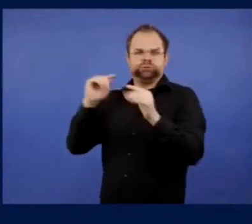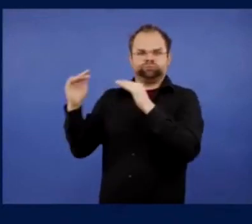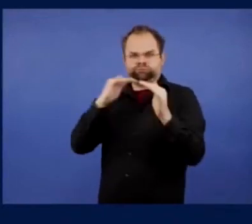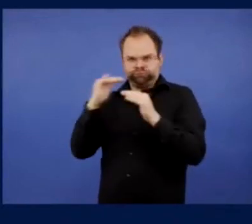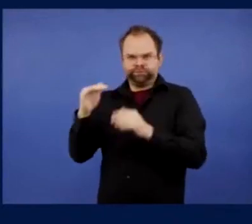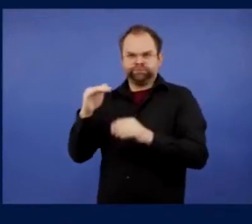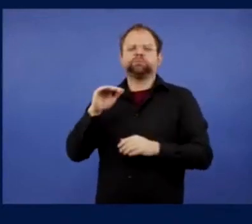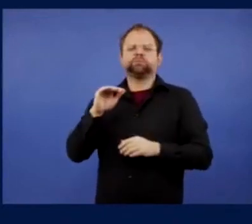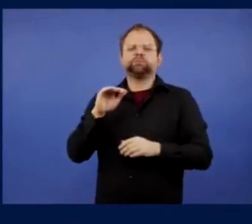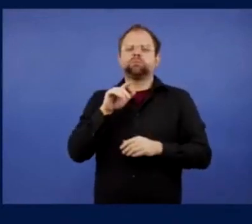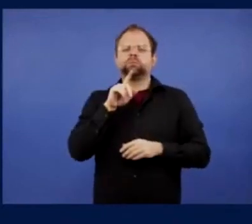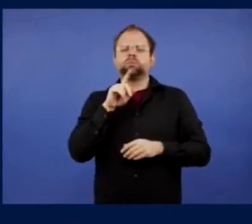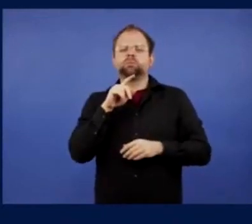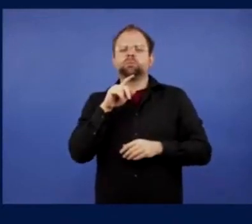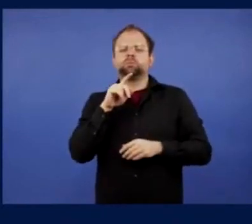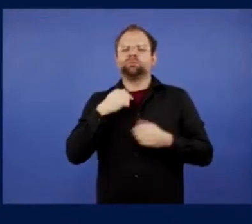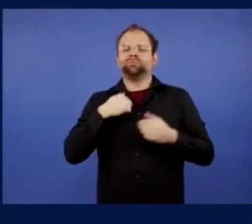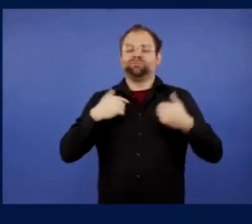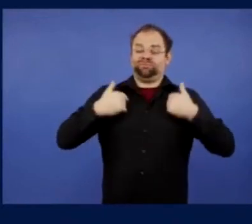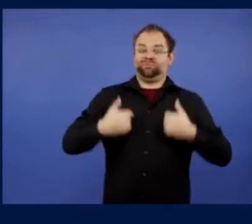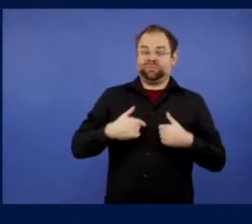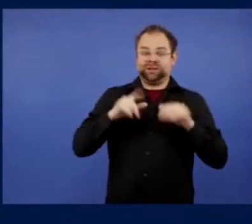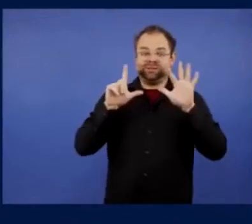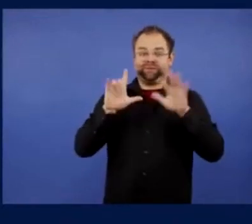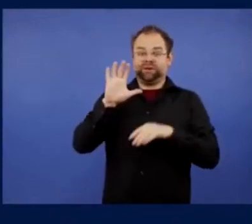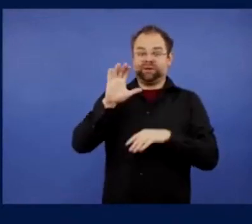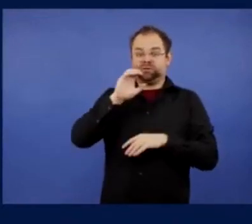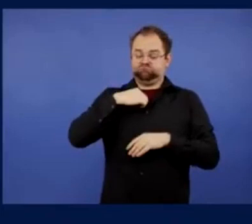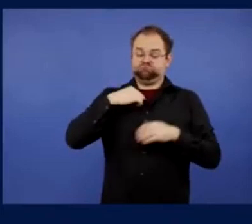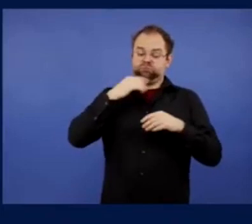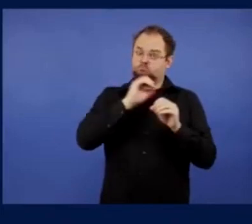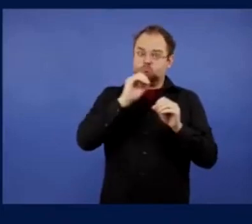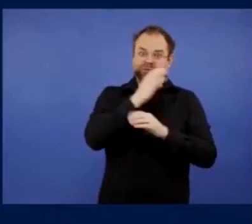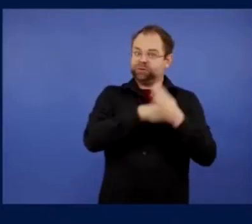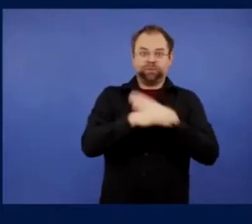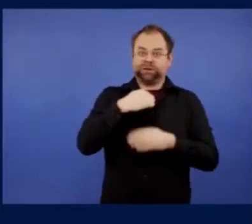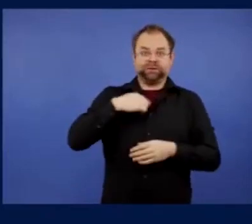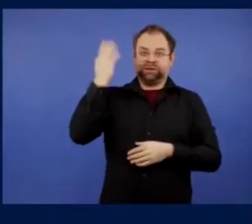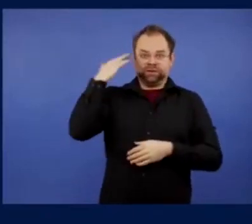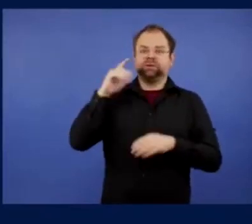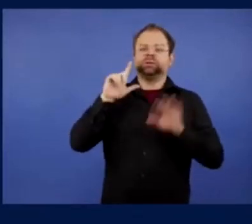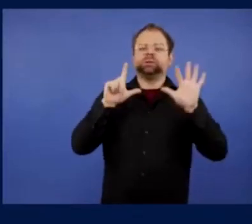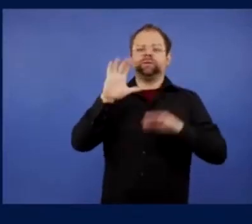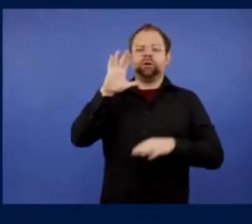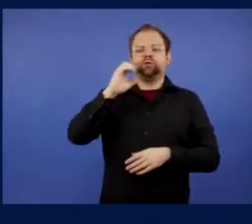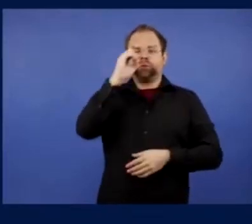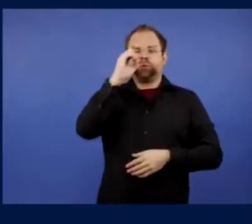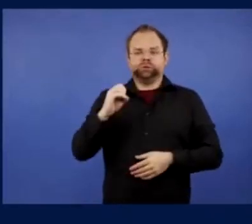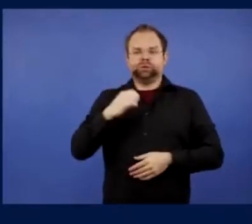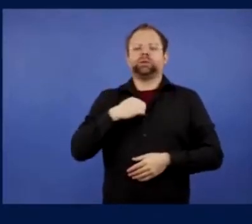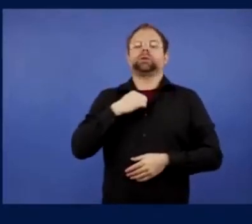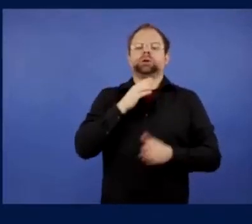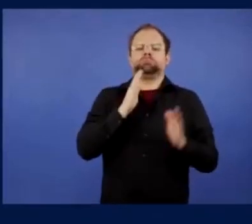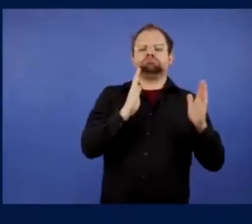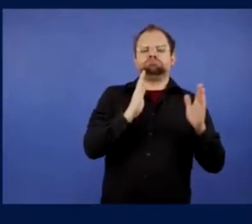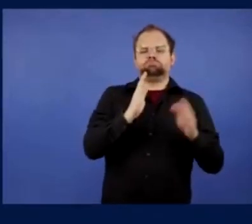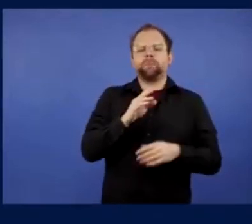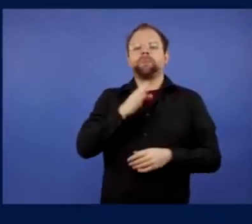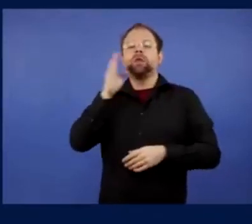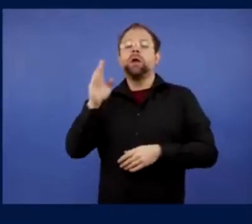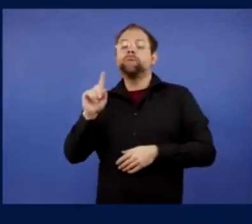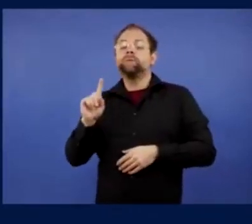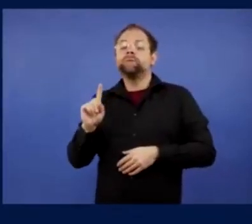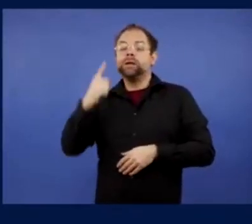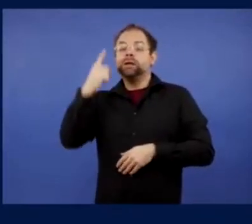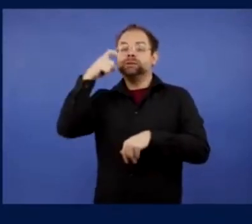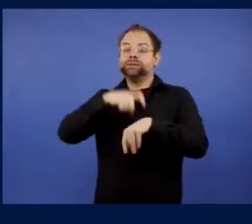got to think about the transport accessibility, where we can go, where we can stay, how we get the game, how we don't get the game. So it's just,